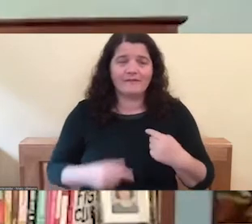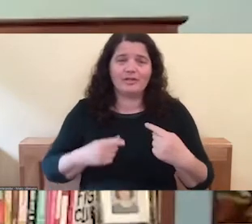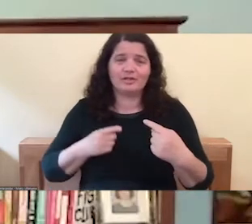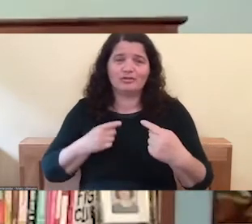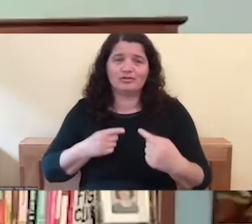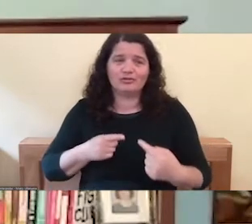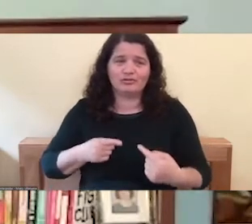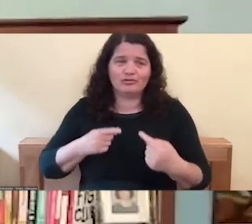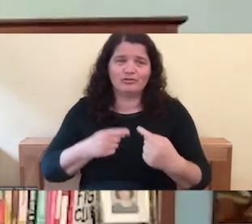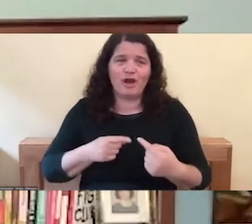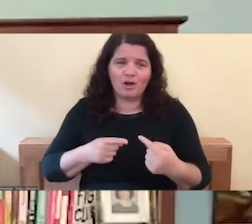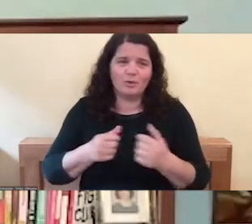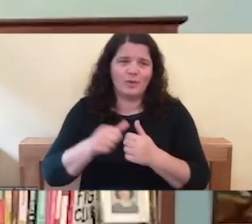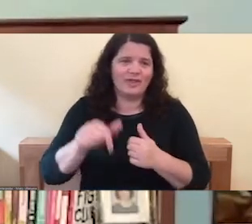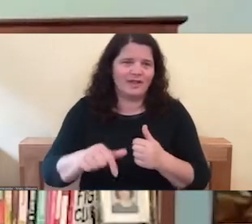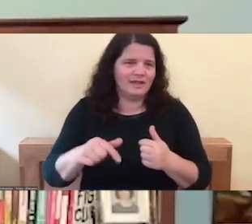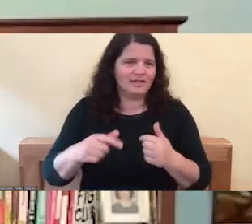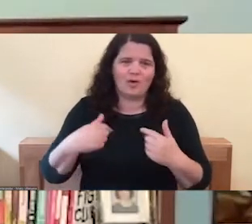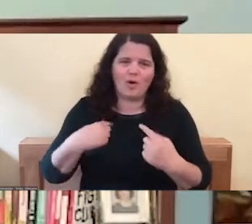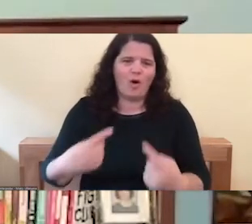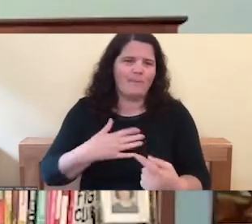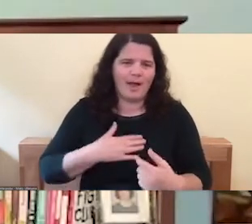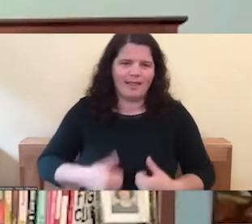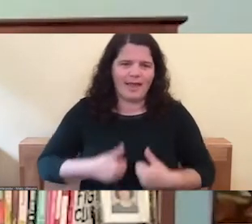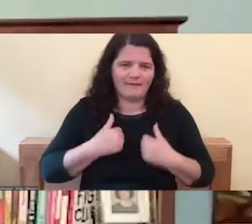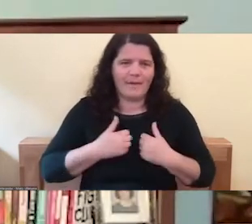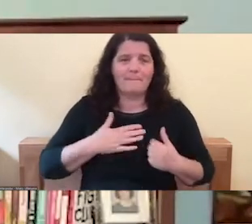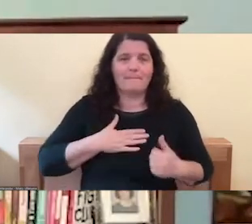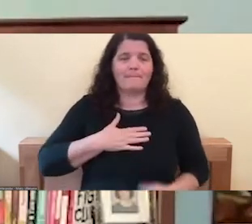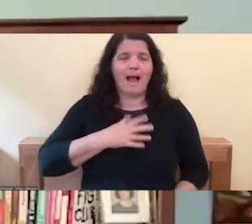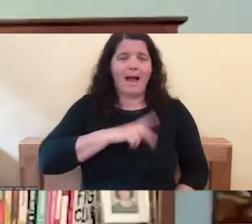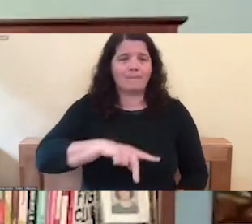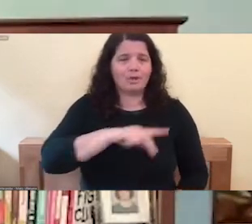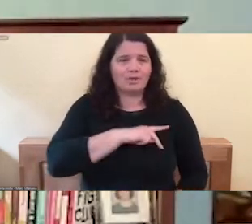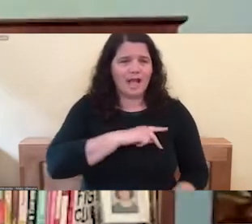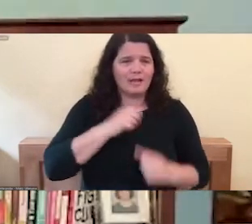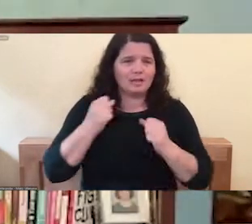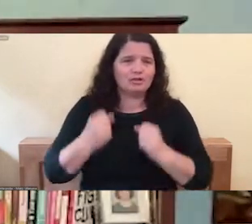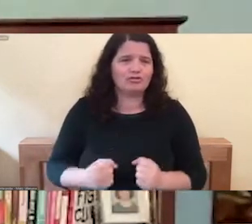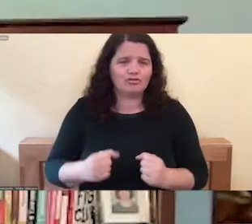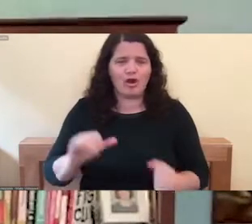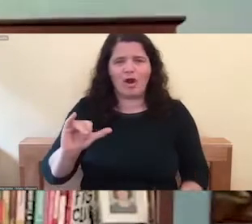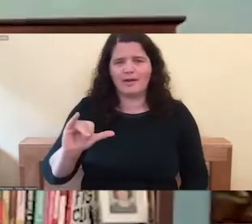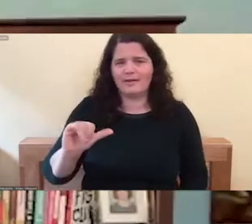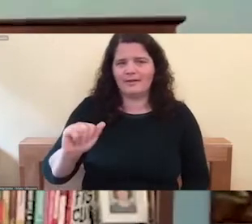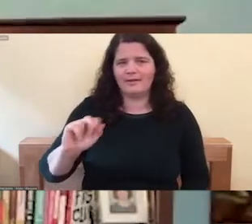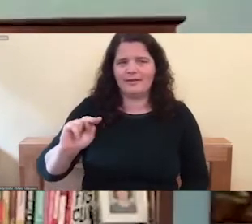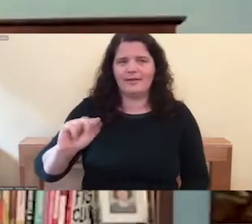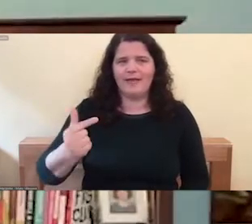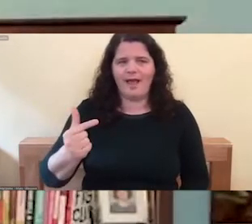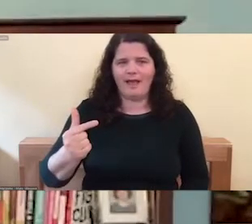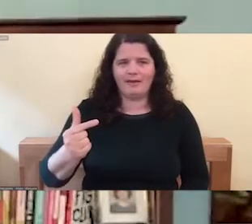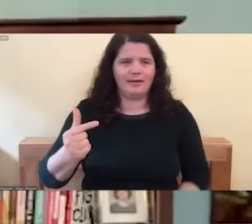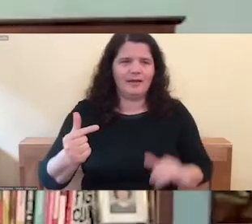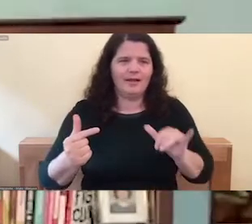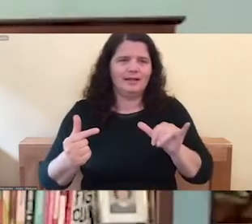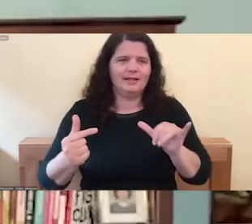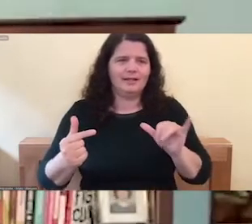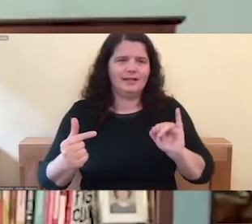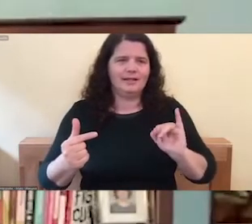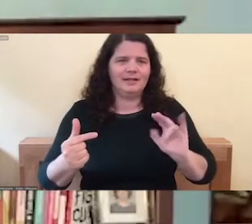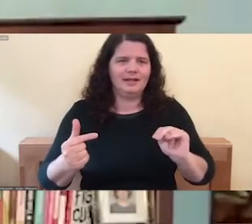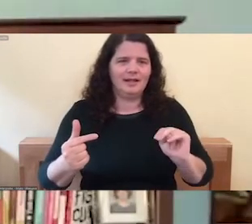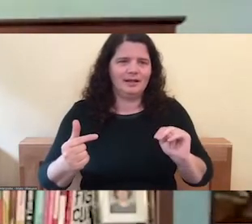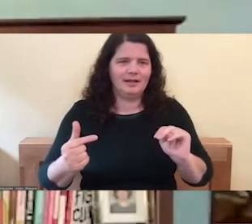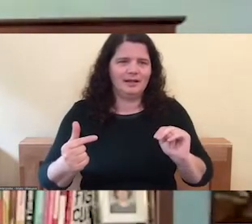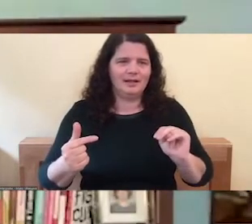young than yin just by nature, my personality, you know, you, I'd be more masculine from a gender role person. I mean, not with my